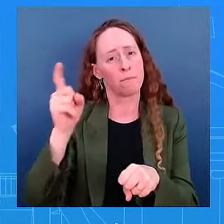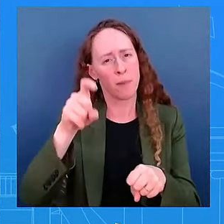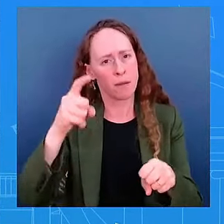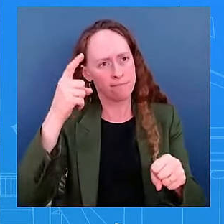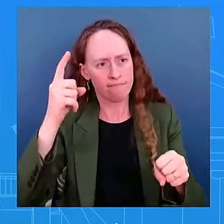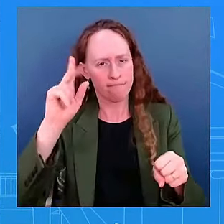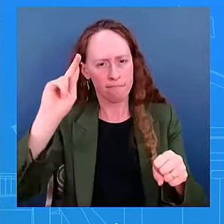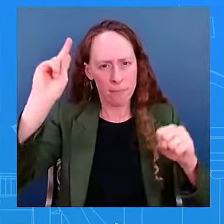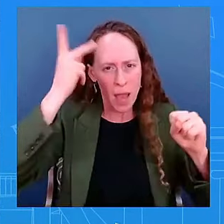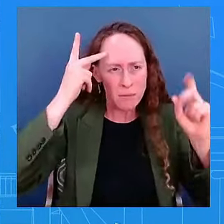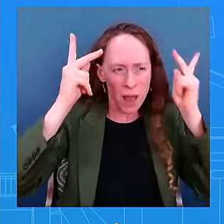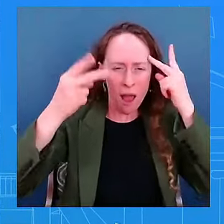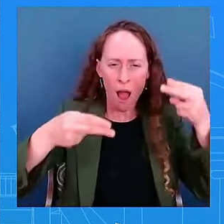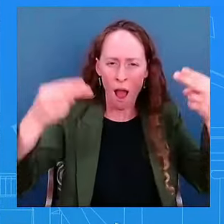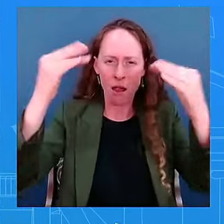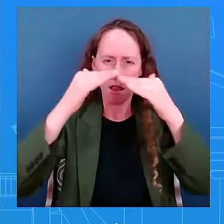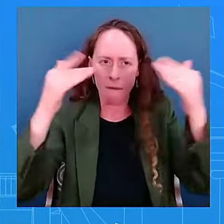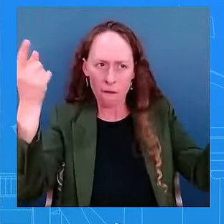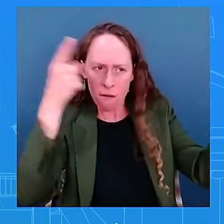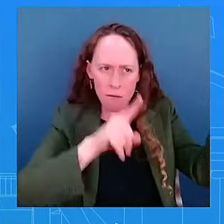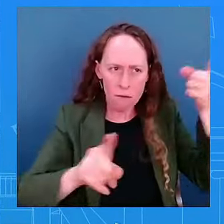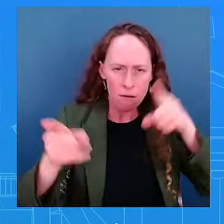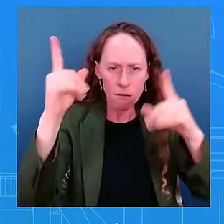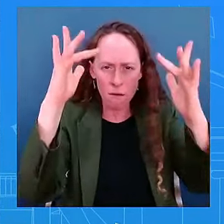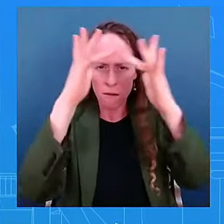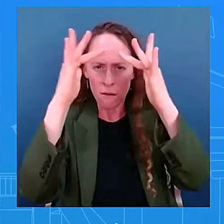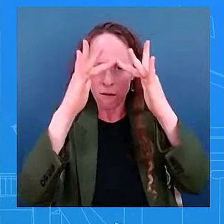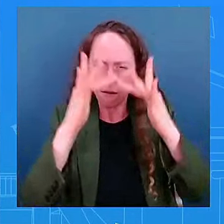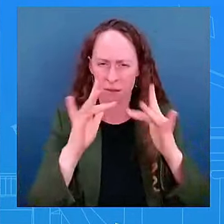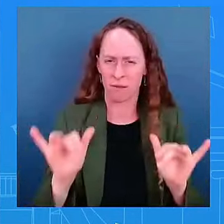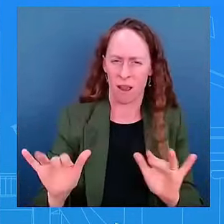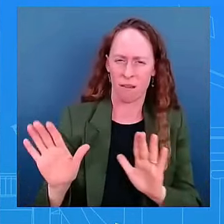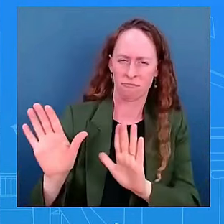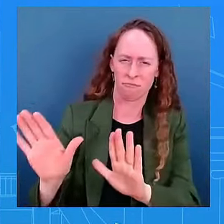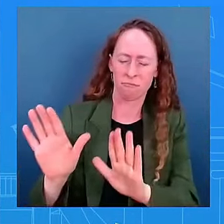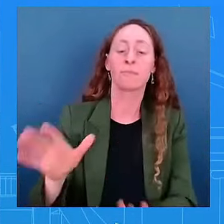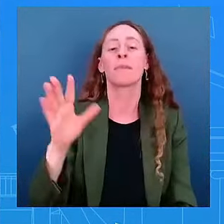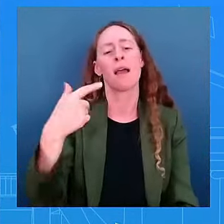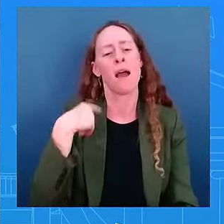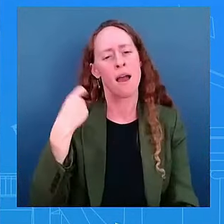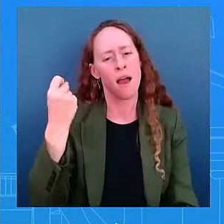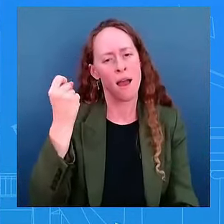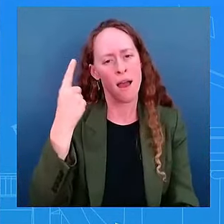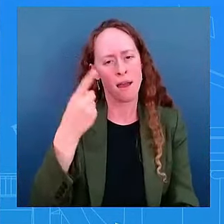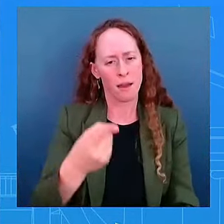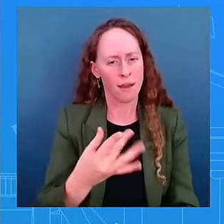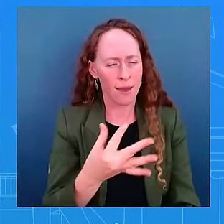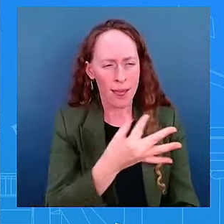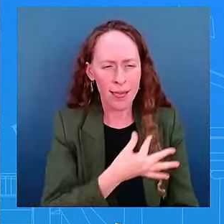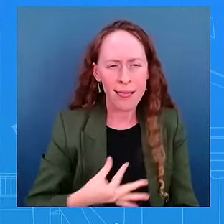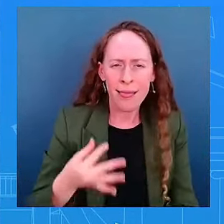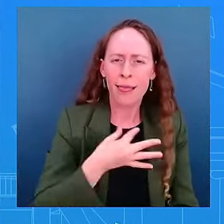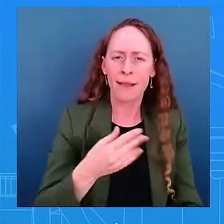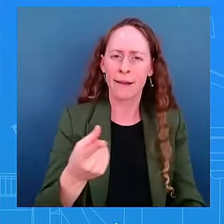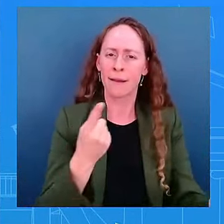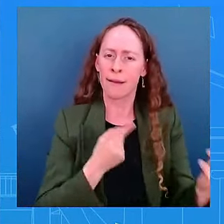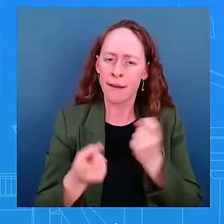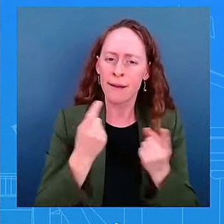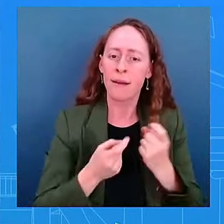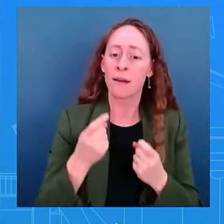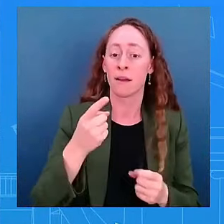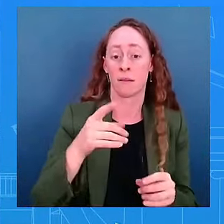I understand that you're asking these questions, but we should also look at congressional Republicans who got in the way.